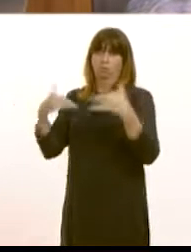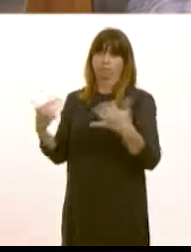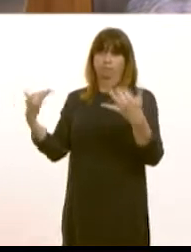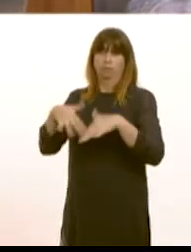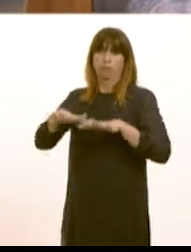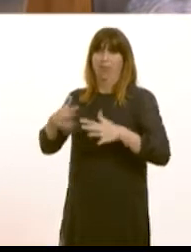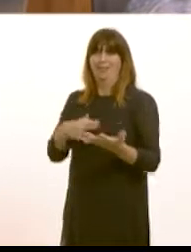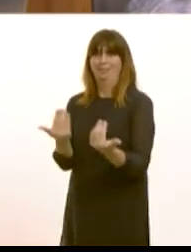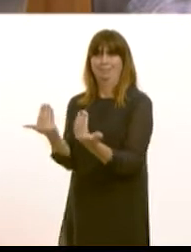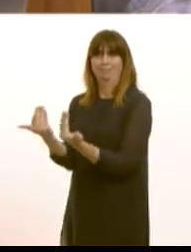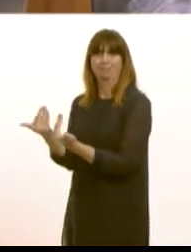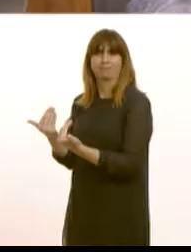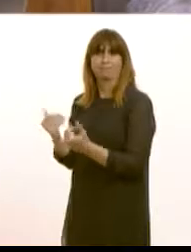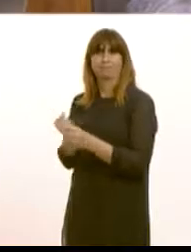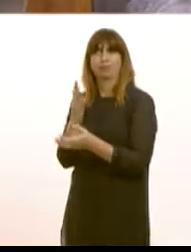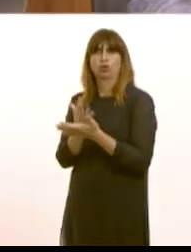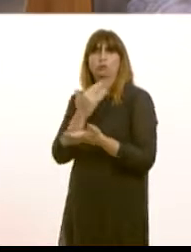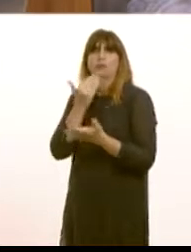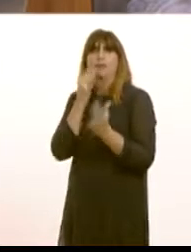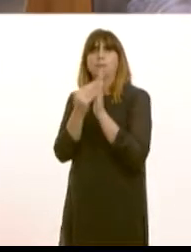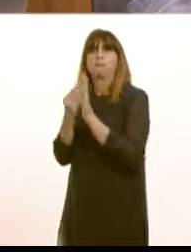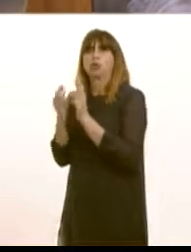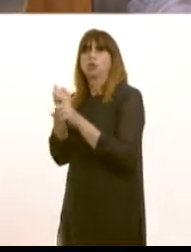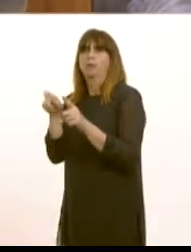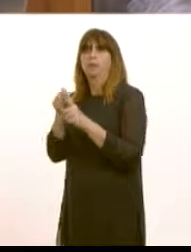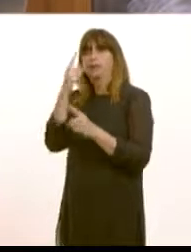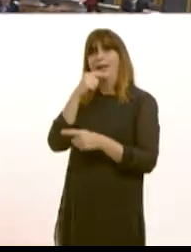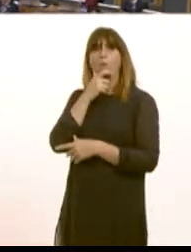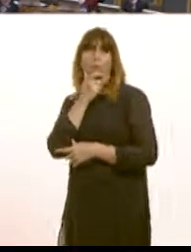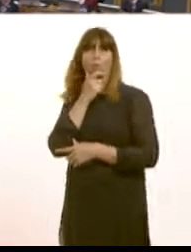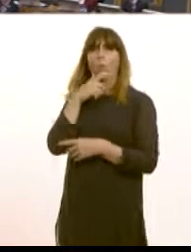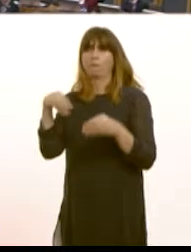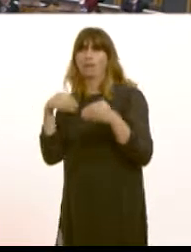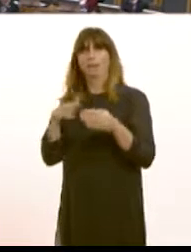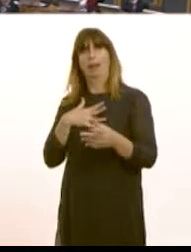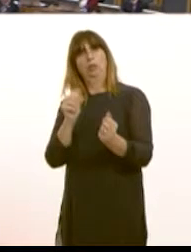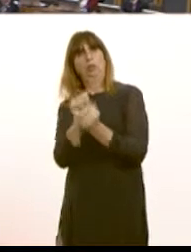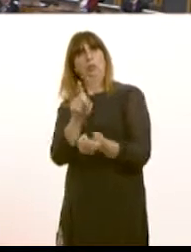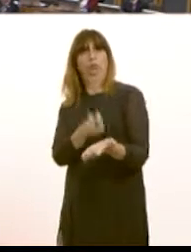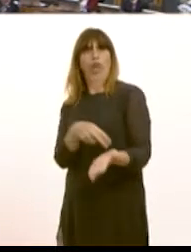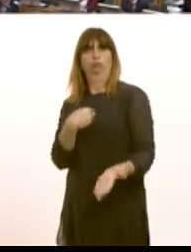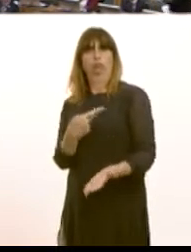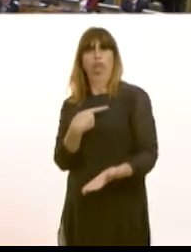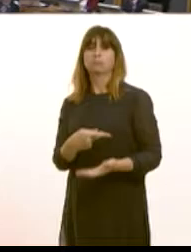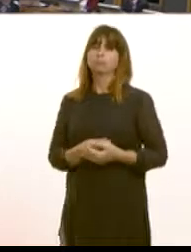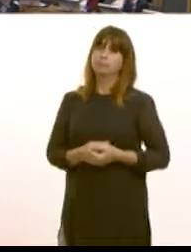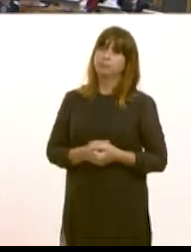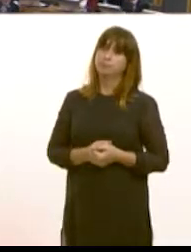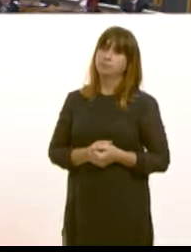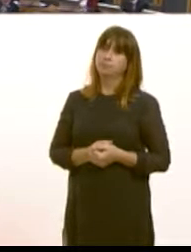also to ensure that there are plenty of models available for them to work in Wales. Thank you very much, Presiding Officer.